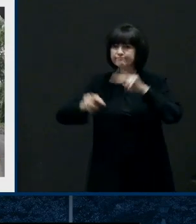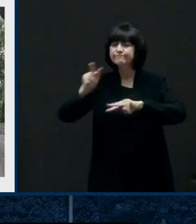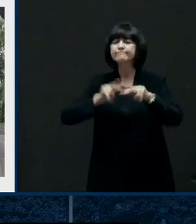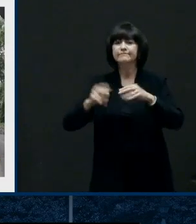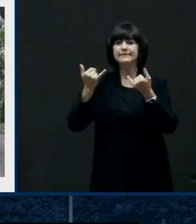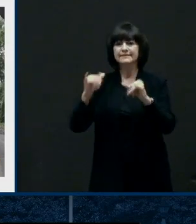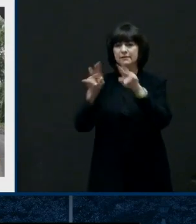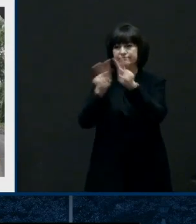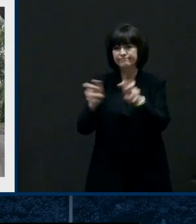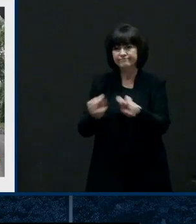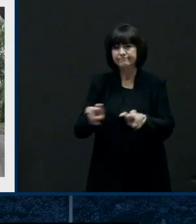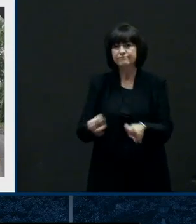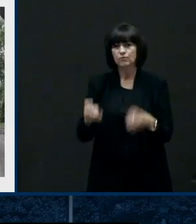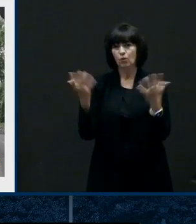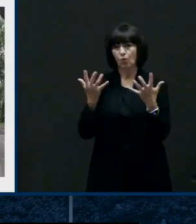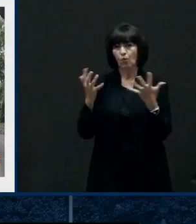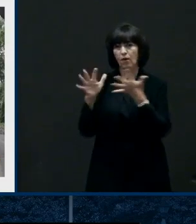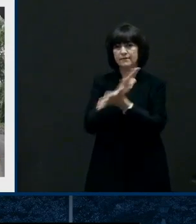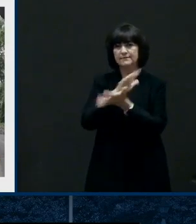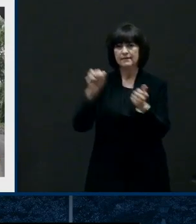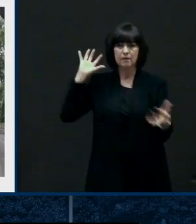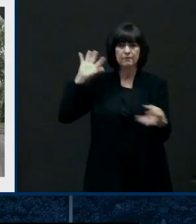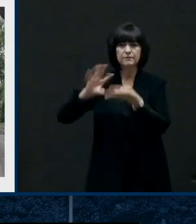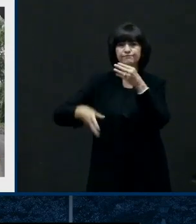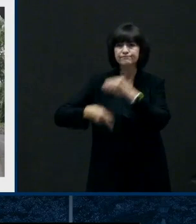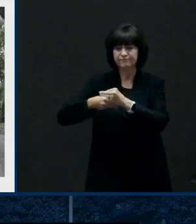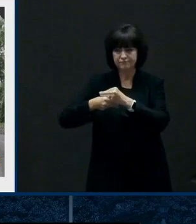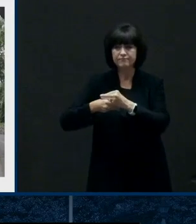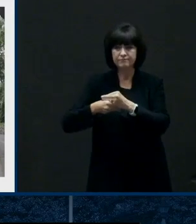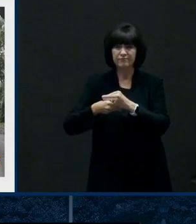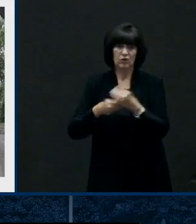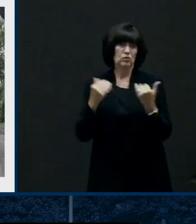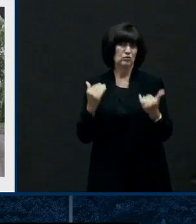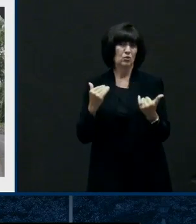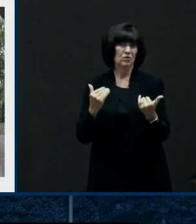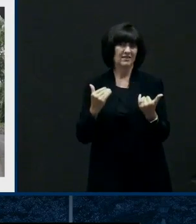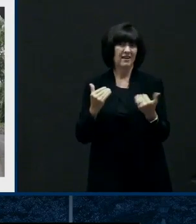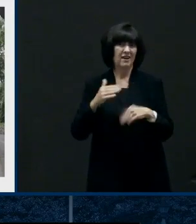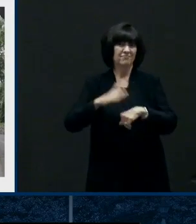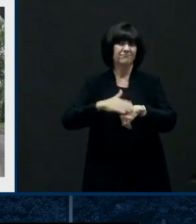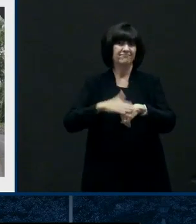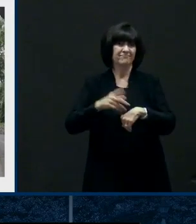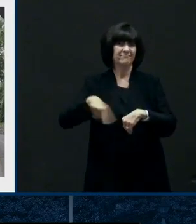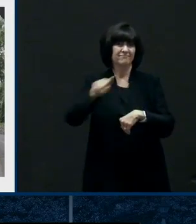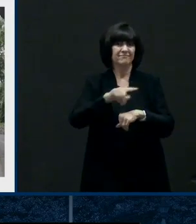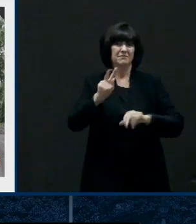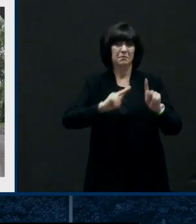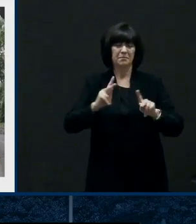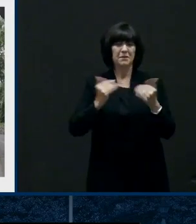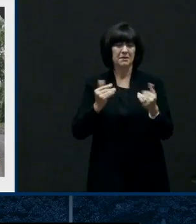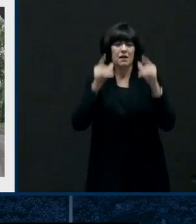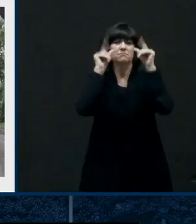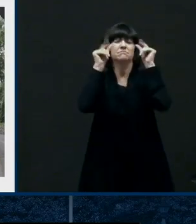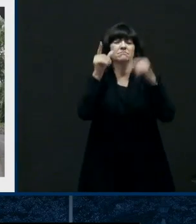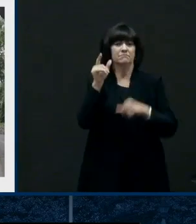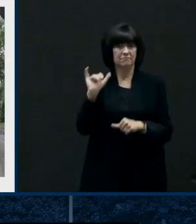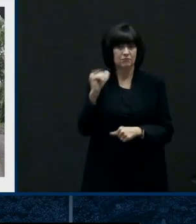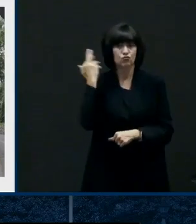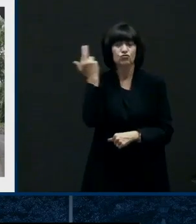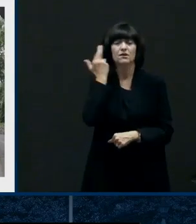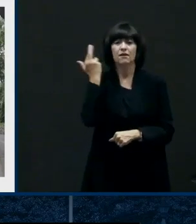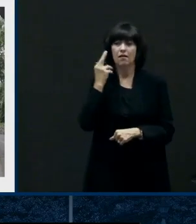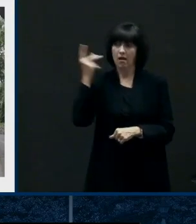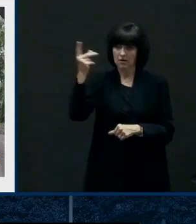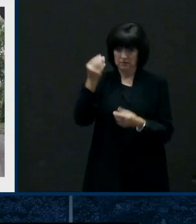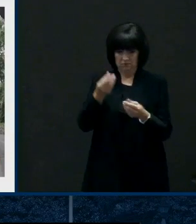this is hopefully reinforces a few things for people. When you get the weather alerts, whether it's on your phone, on TV, you